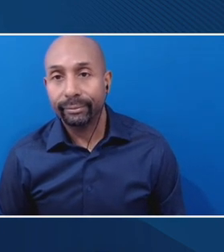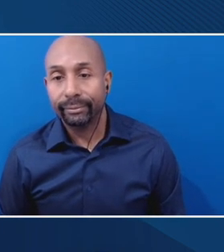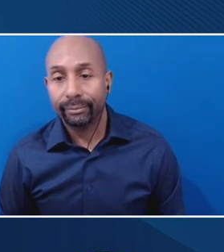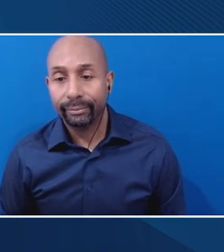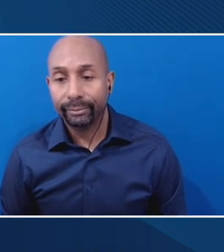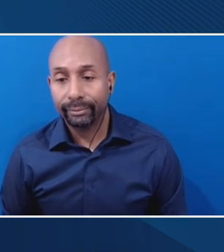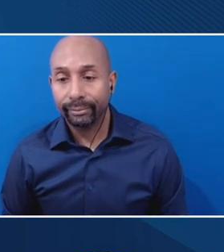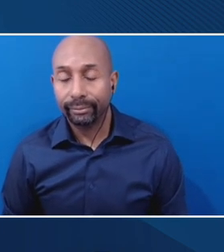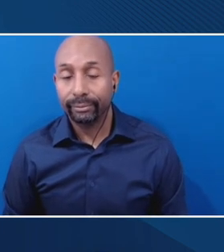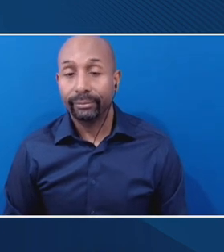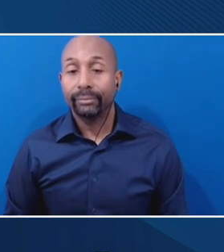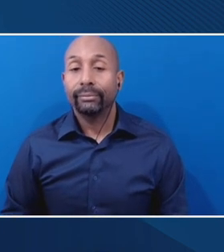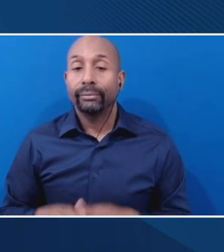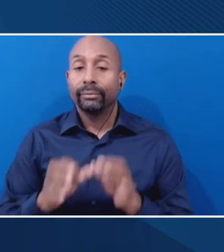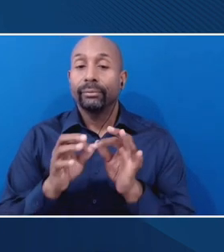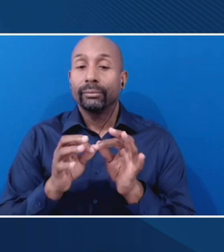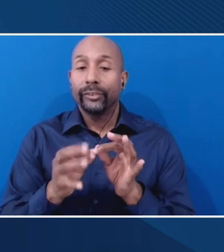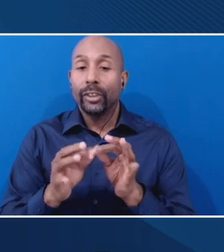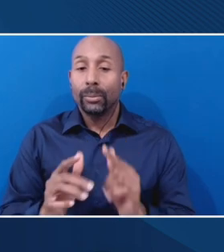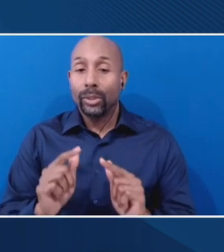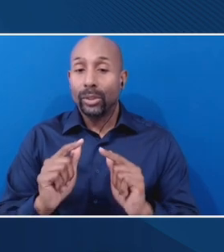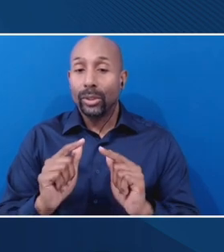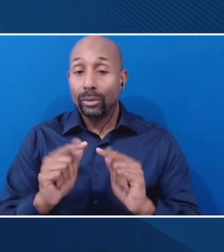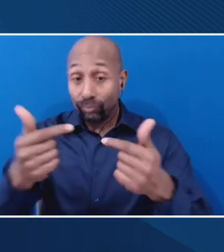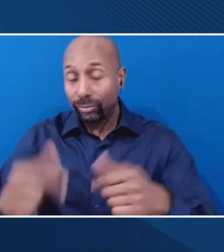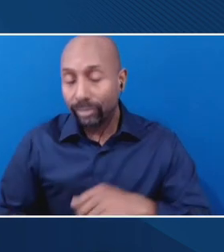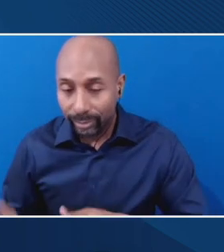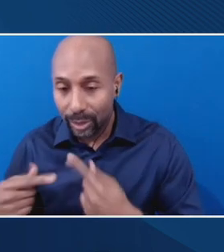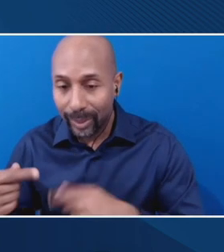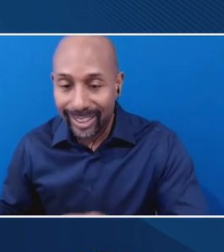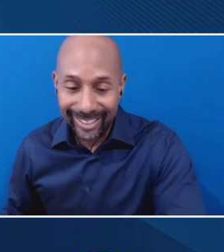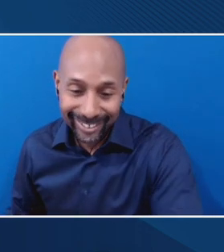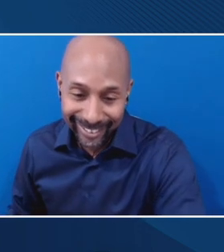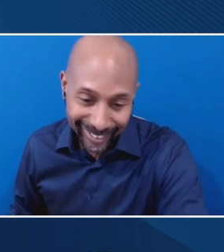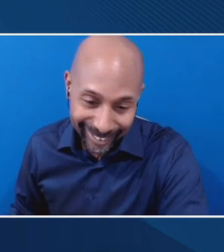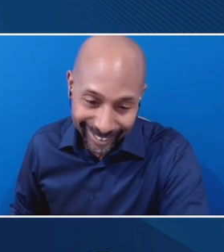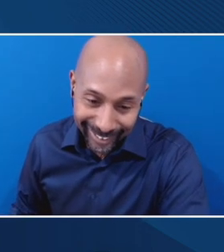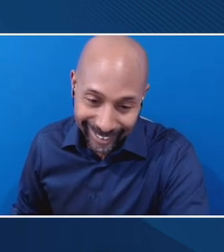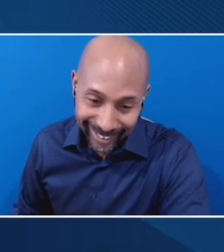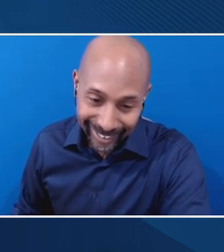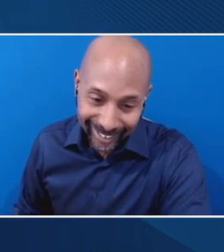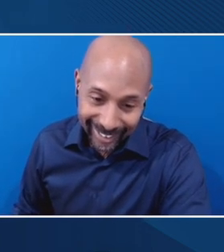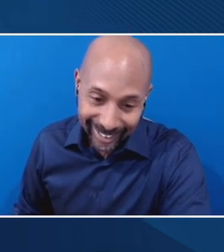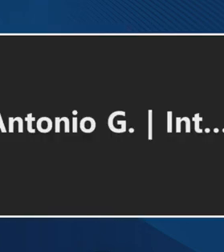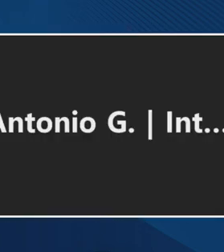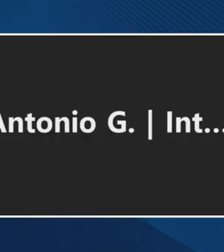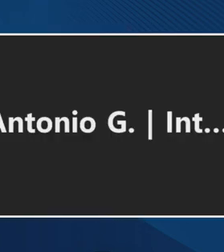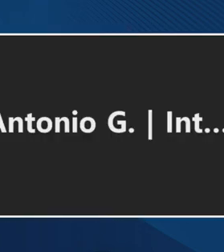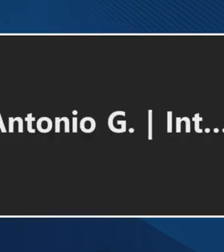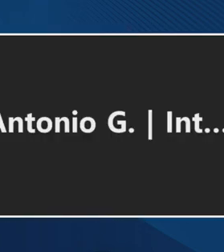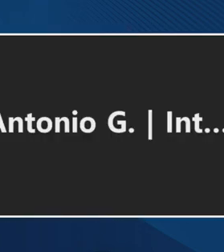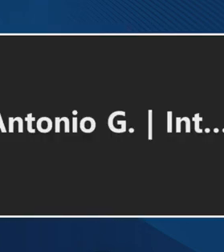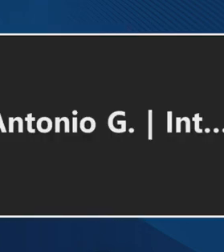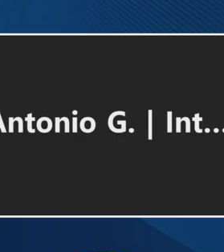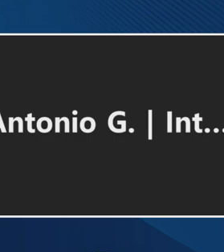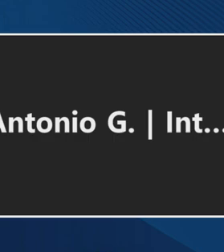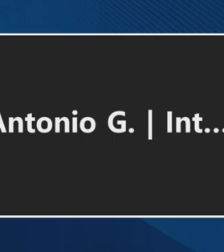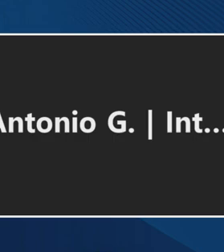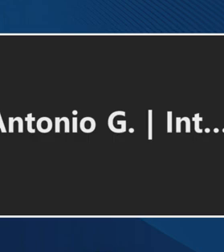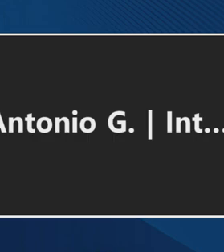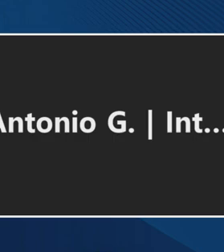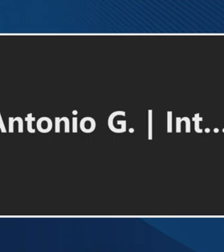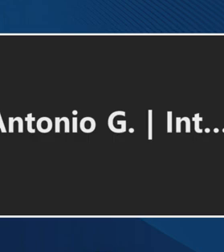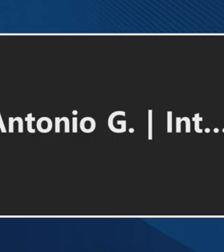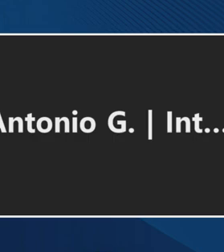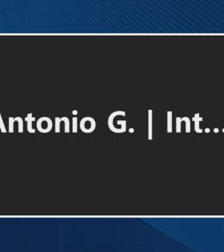All right. Barmak. Barmak. Yeah, I appreciate the comments. I just have to say we do see